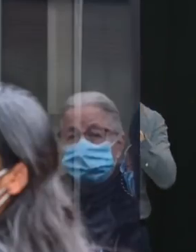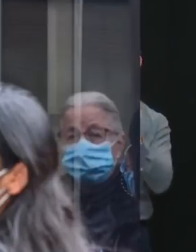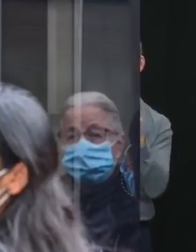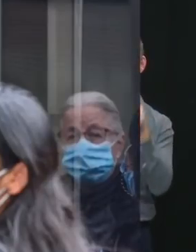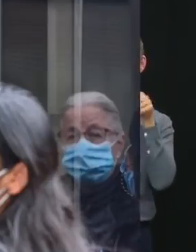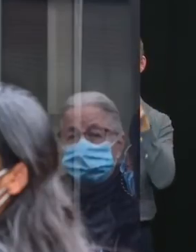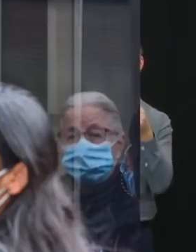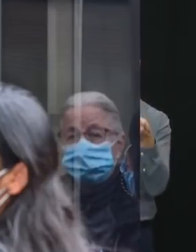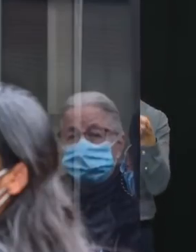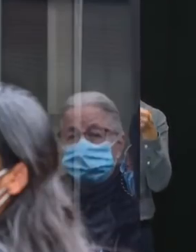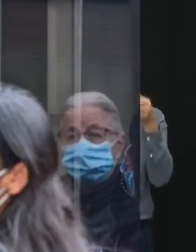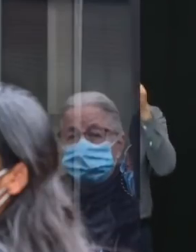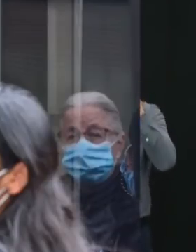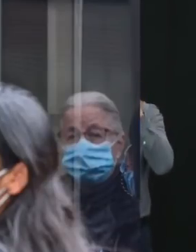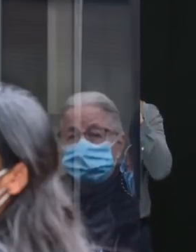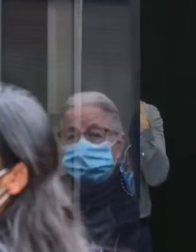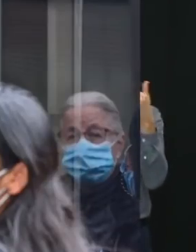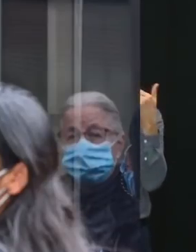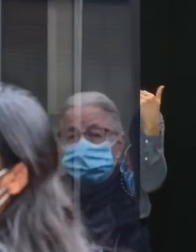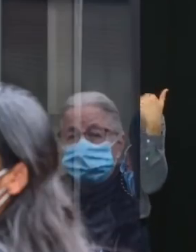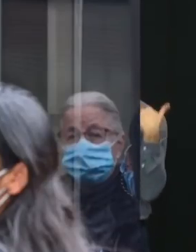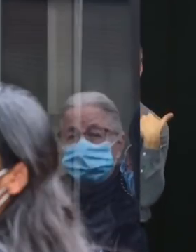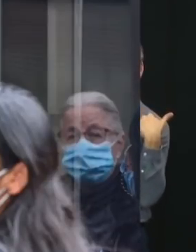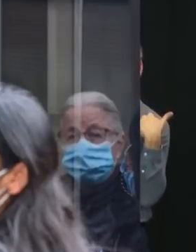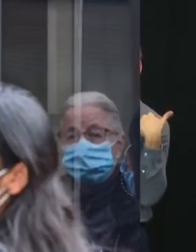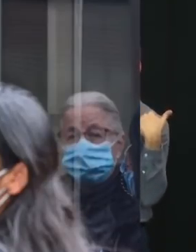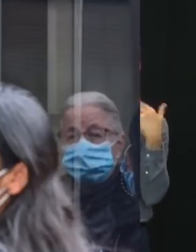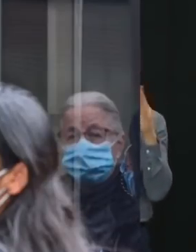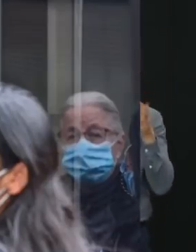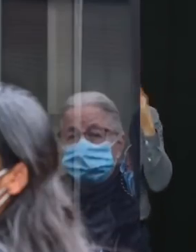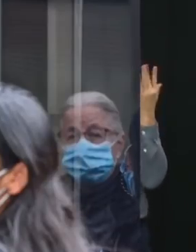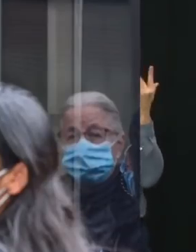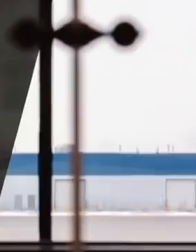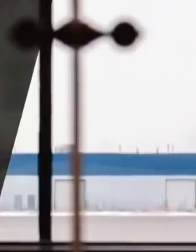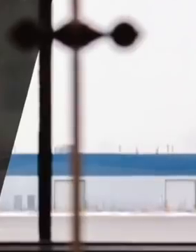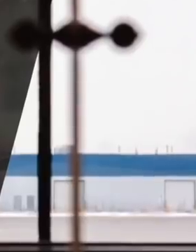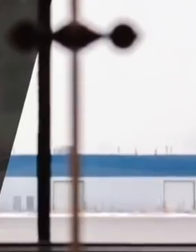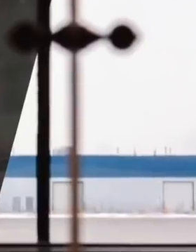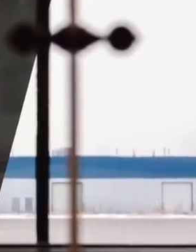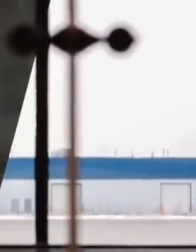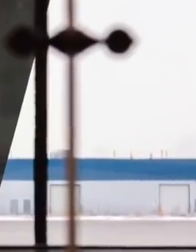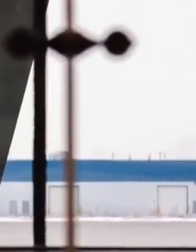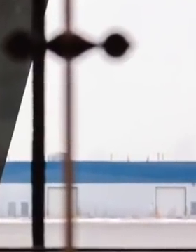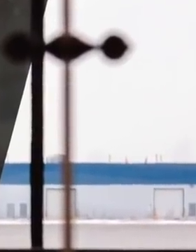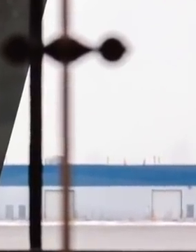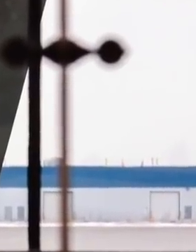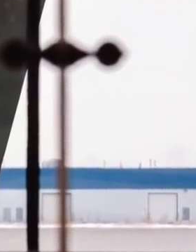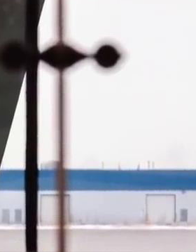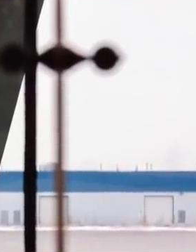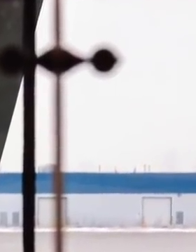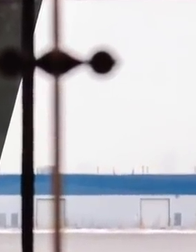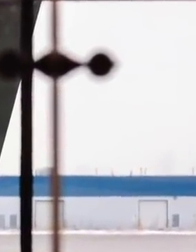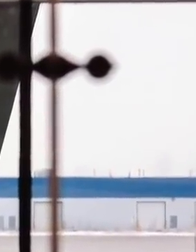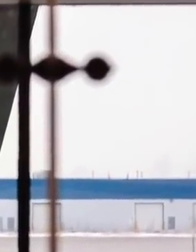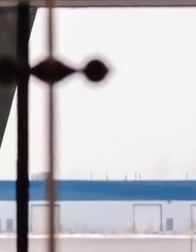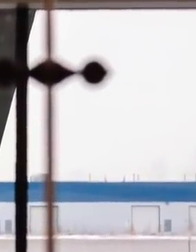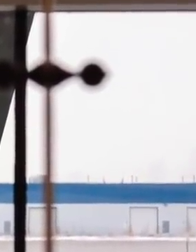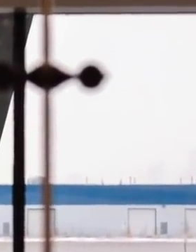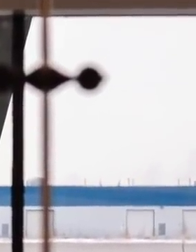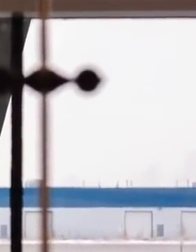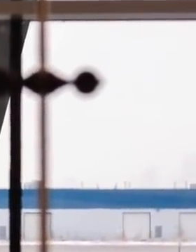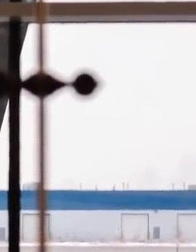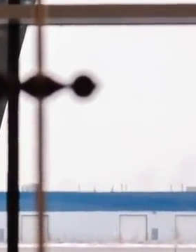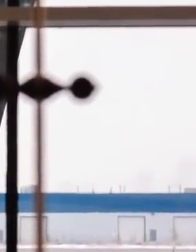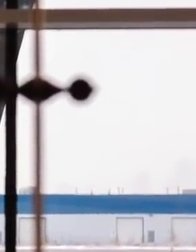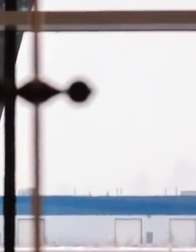opportunities for the virus to spread as more and more people work from the office, return to traveling, socialize in various settings,